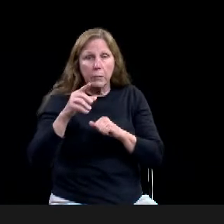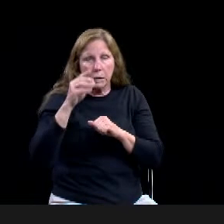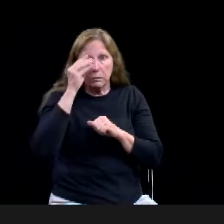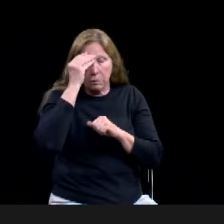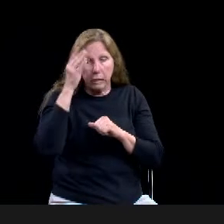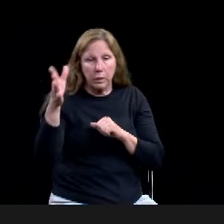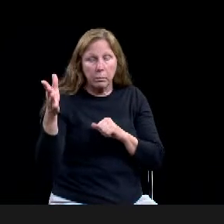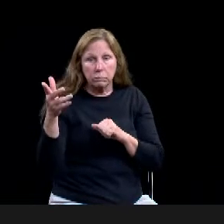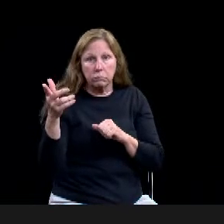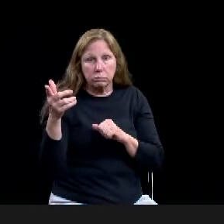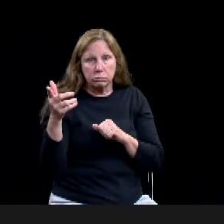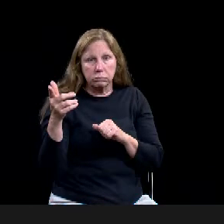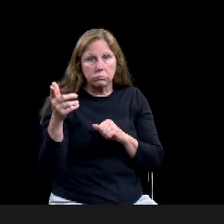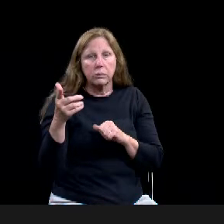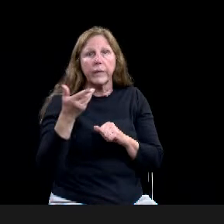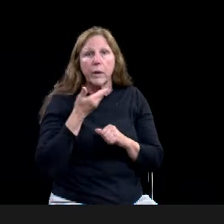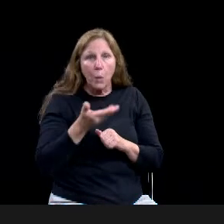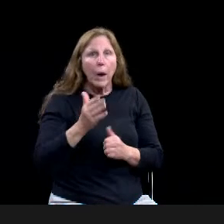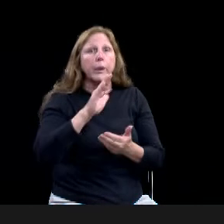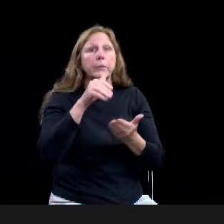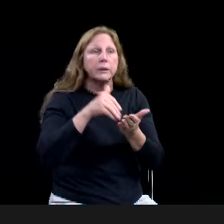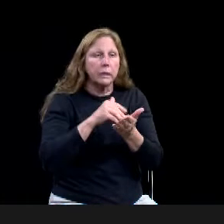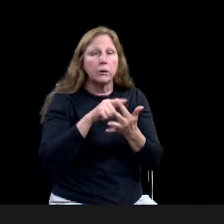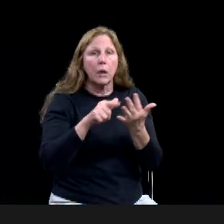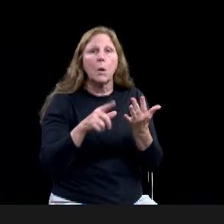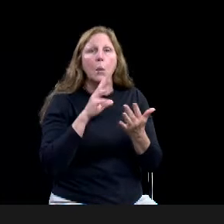a nice plan around, uh, around this and they can, uh,